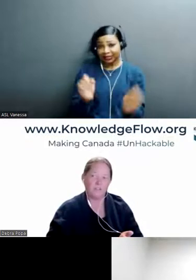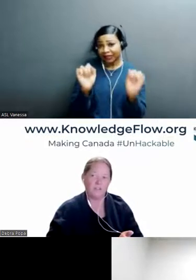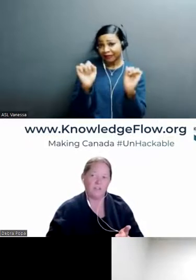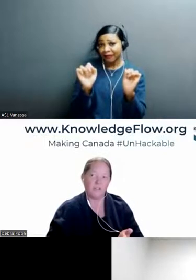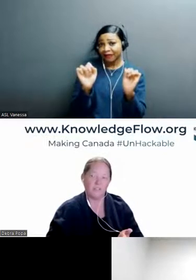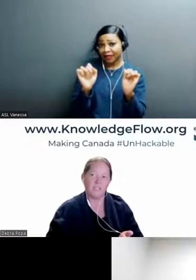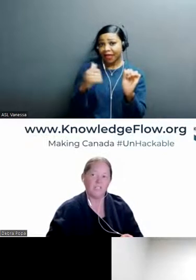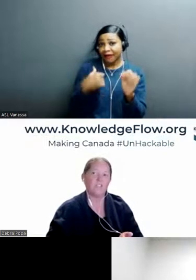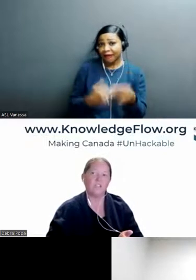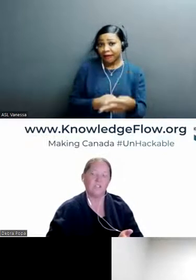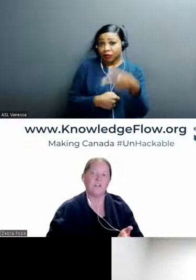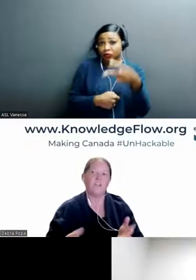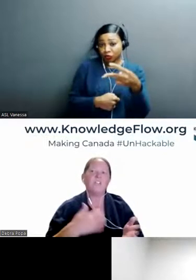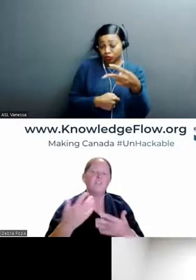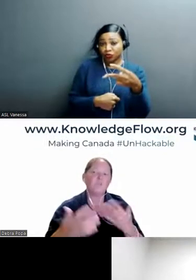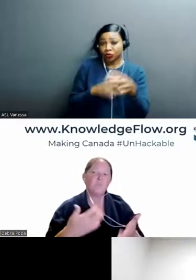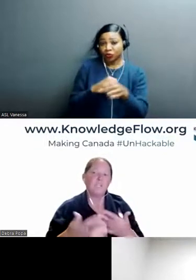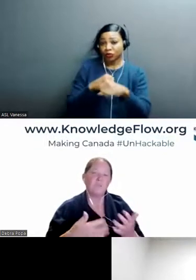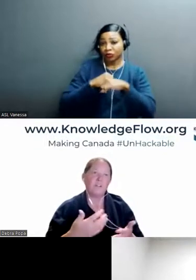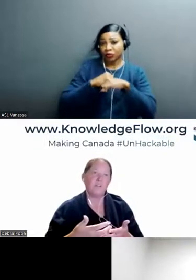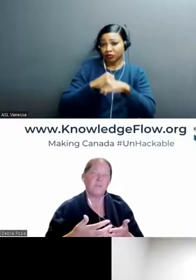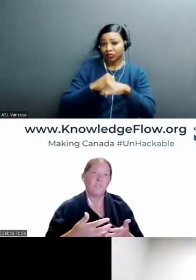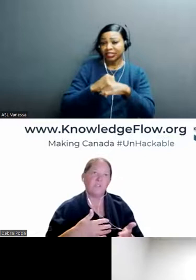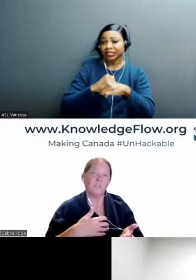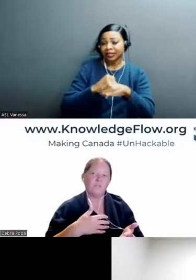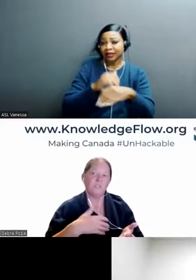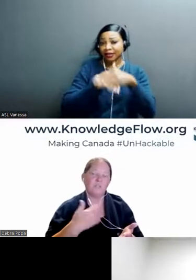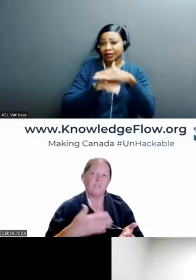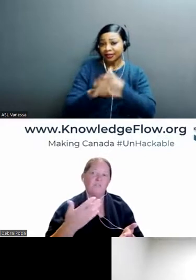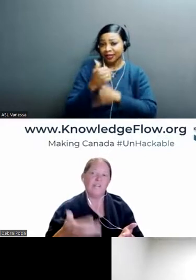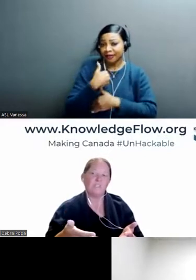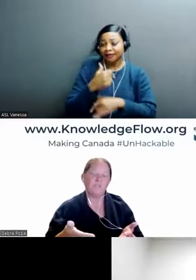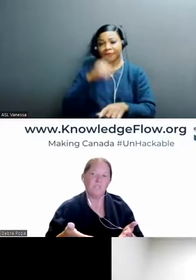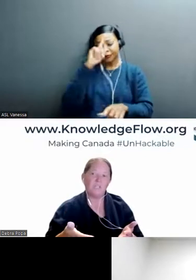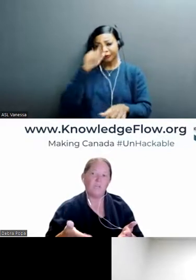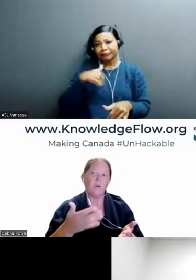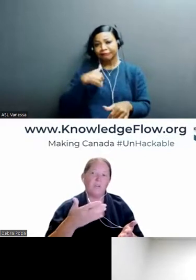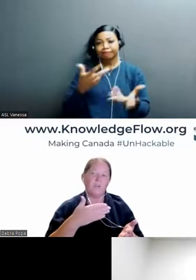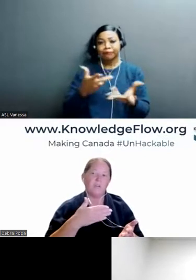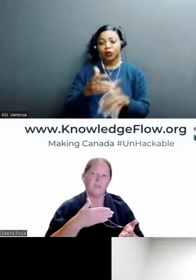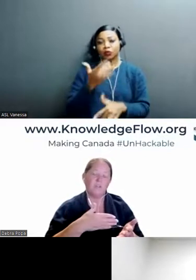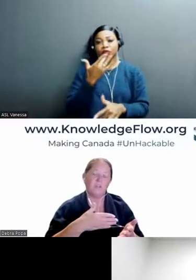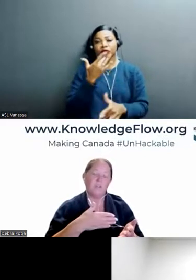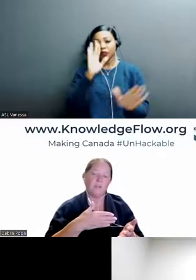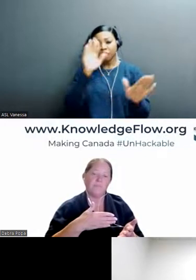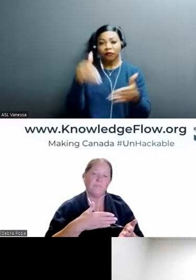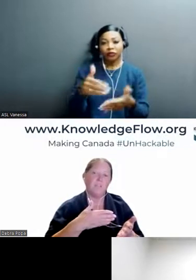authentication on the account? So to me, I'd rather focus on sort of what the red flags would be for the